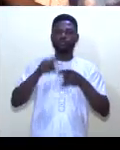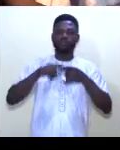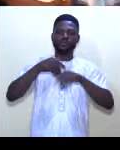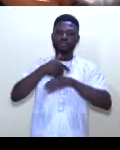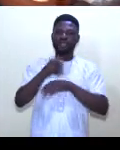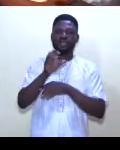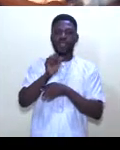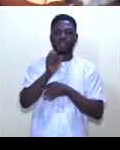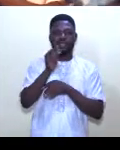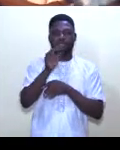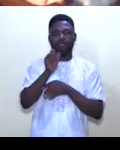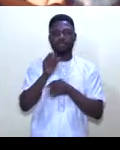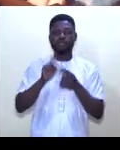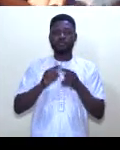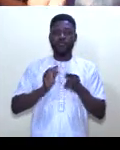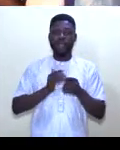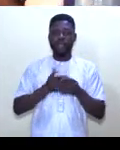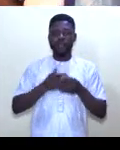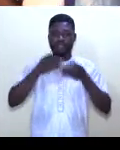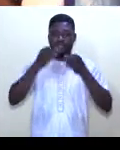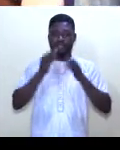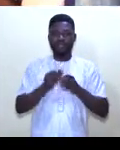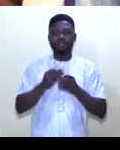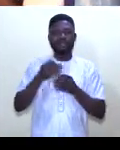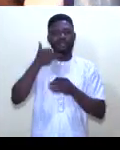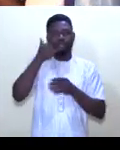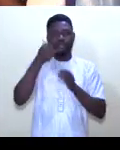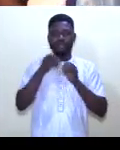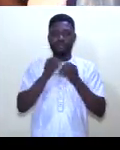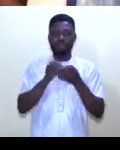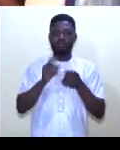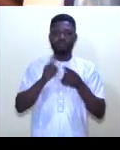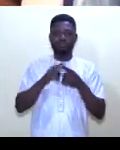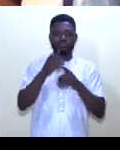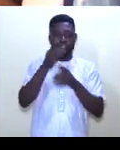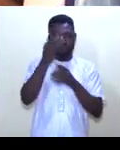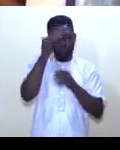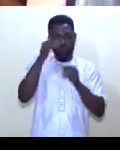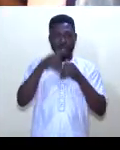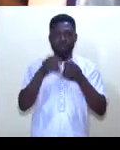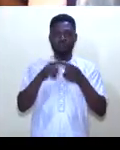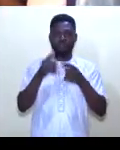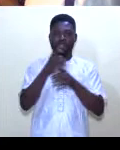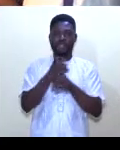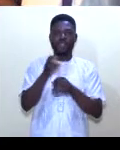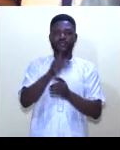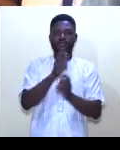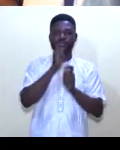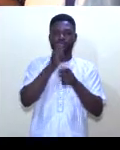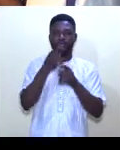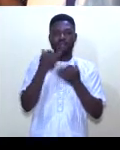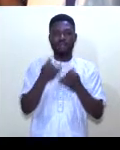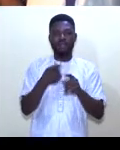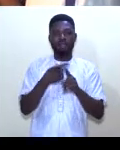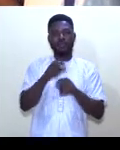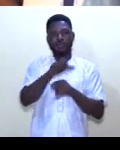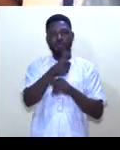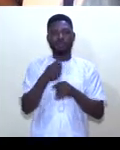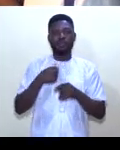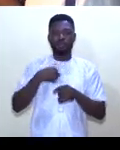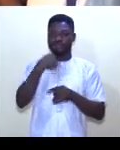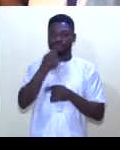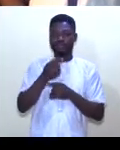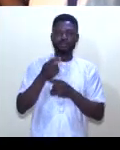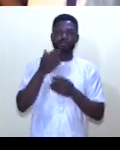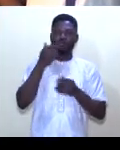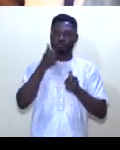we want you to send an SMS to our dedicated phone lines and we'll tell you how you're going to be redeeming your prizes. But for now, and